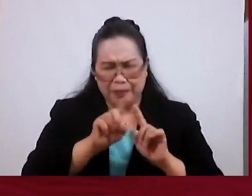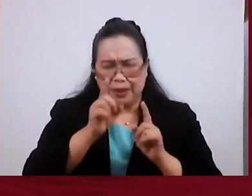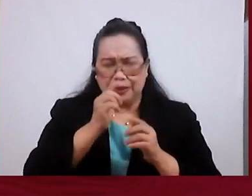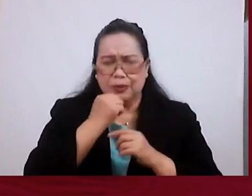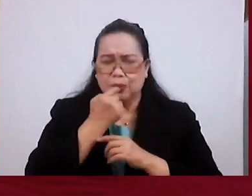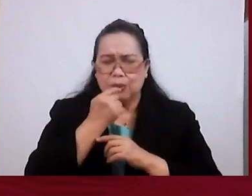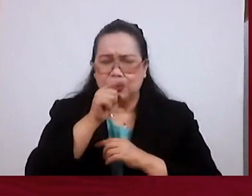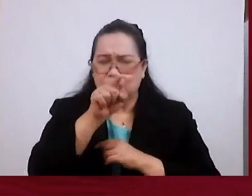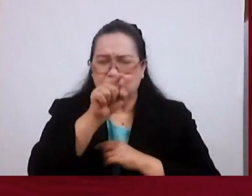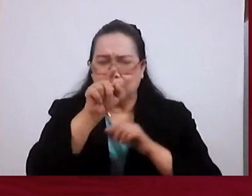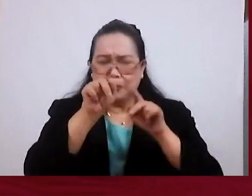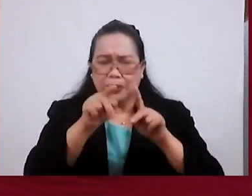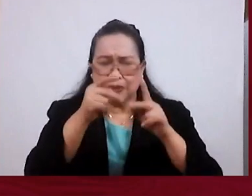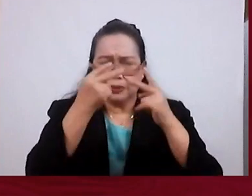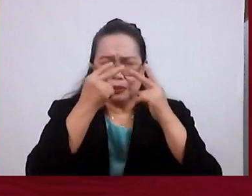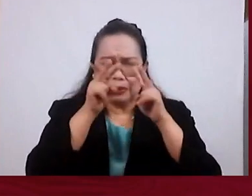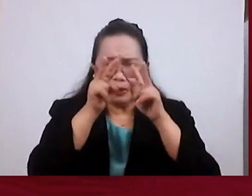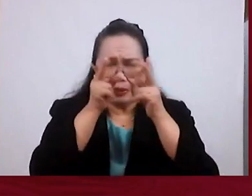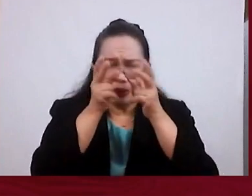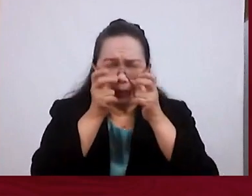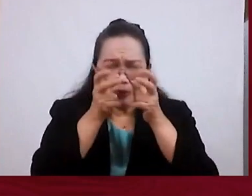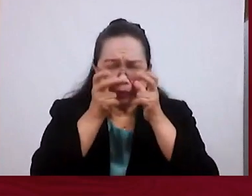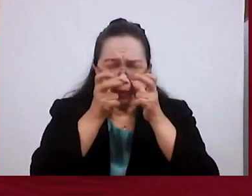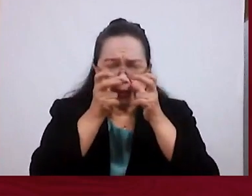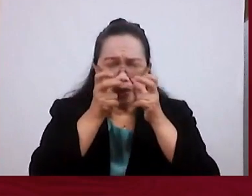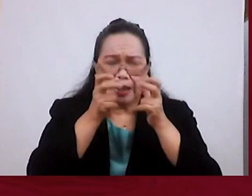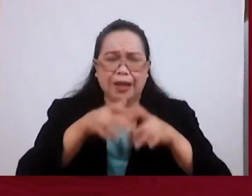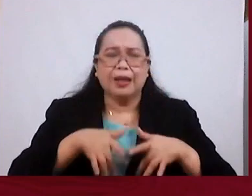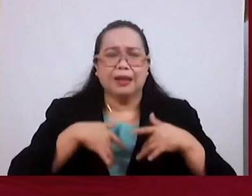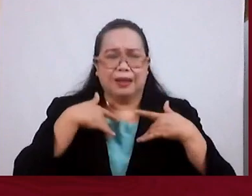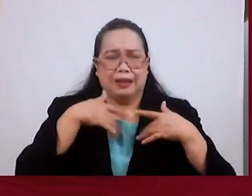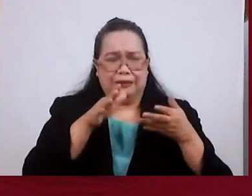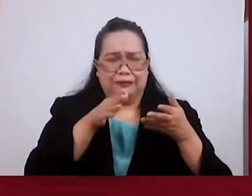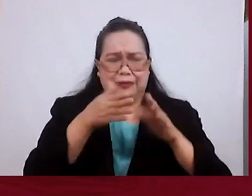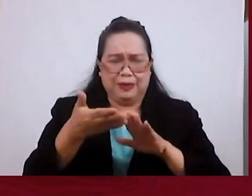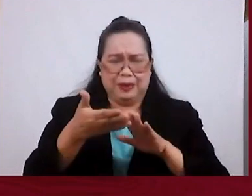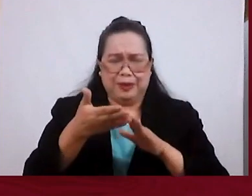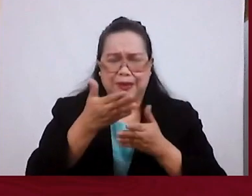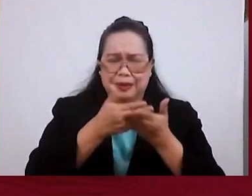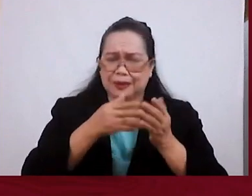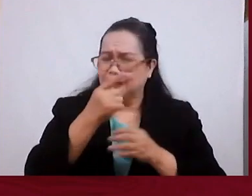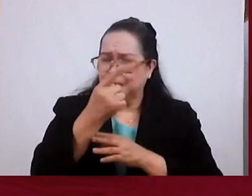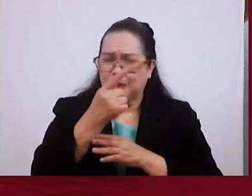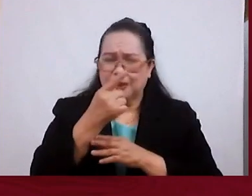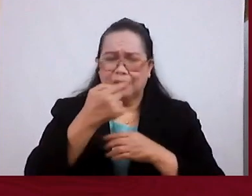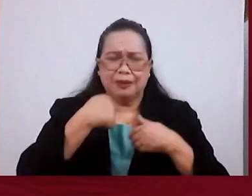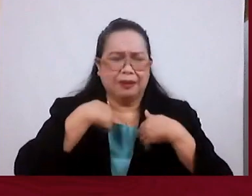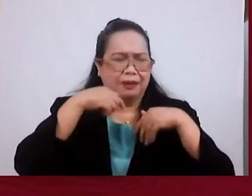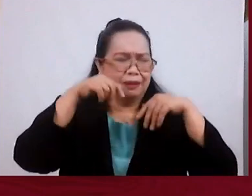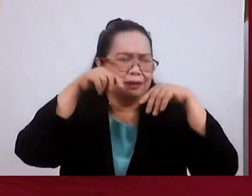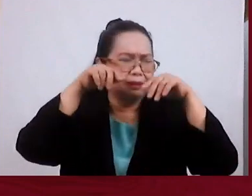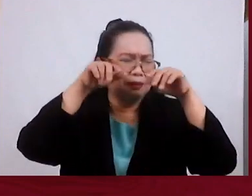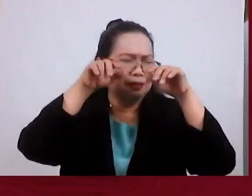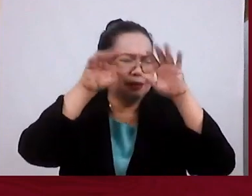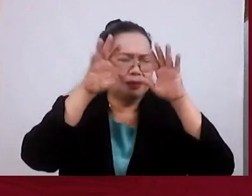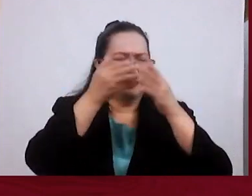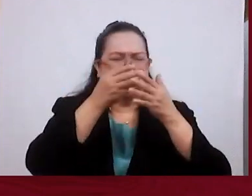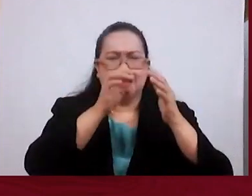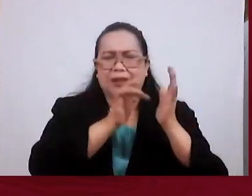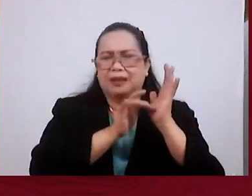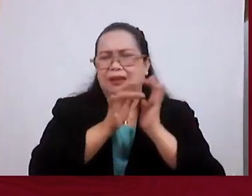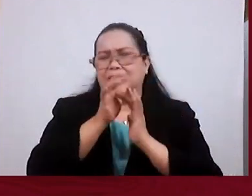someone listening today, it could mean life or death. For someone saying, I'm giving up on all of this